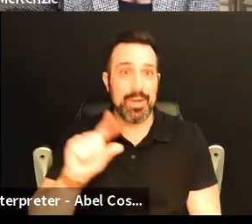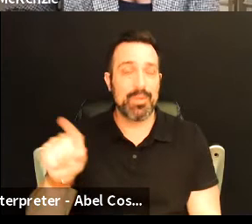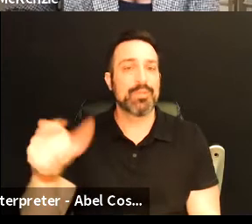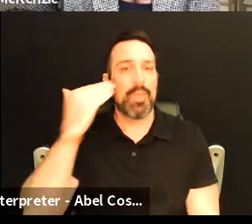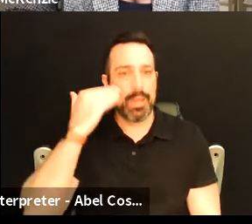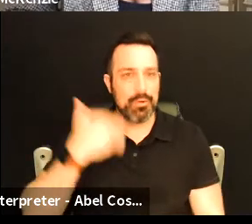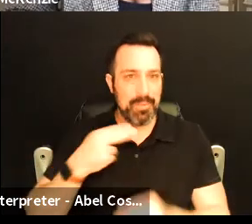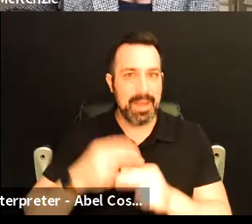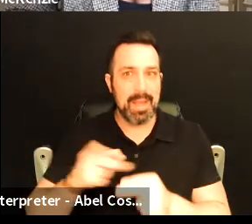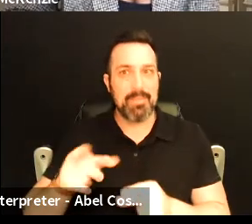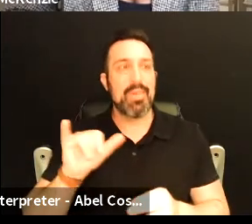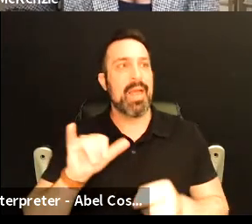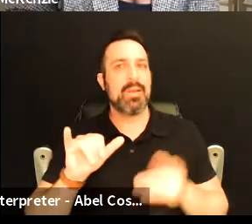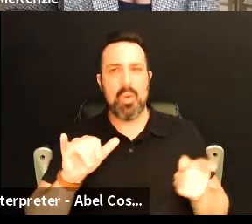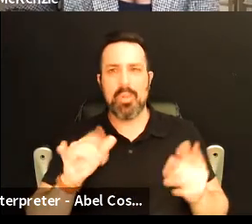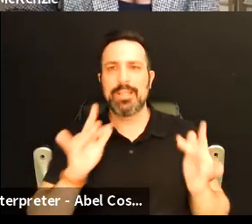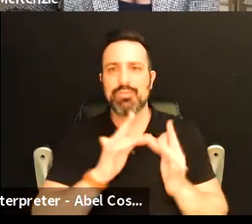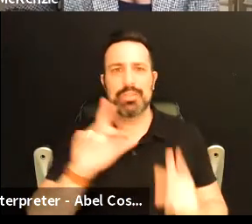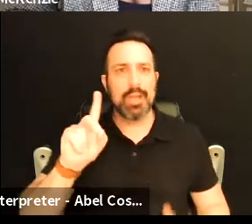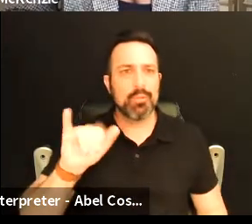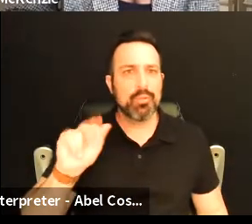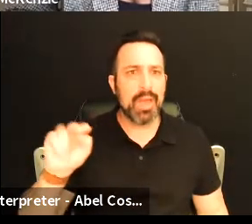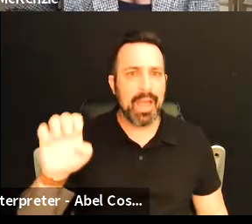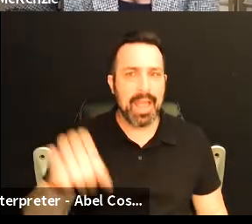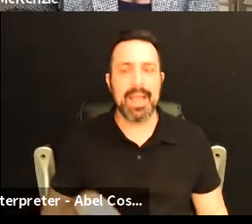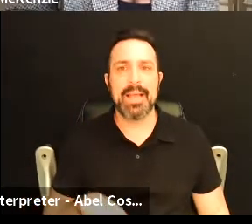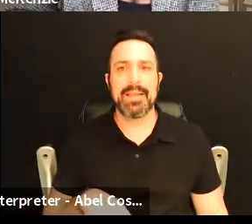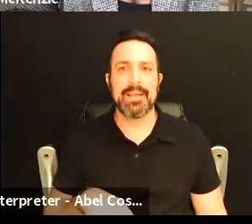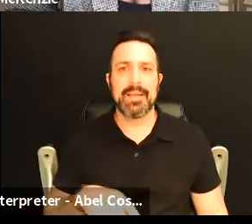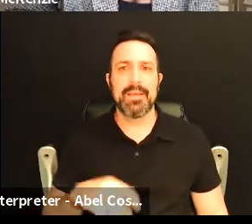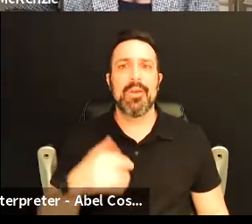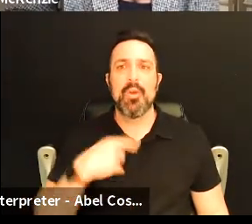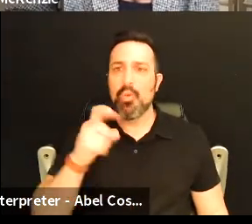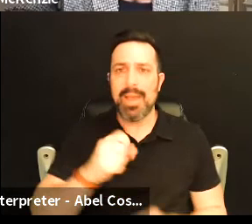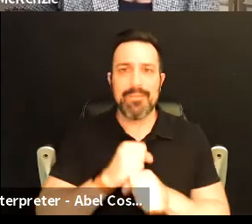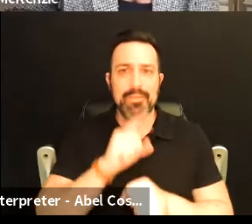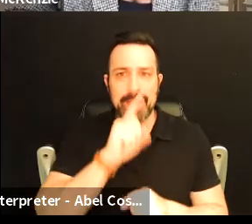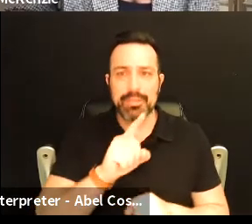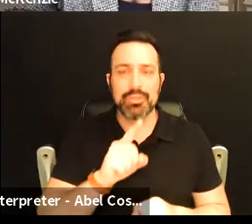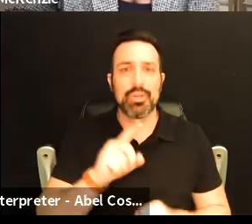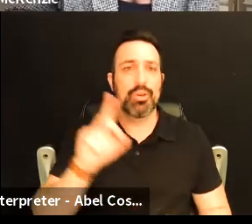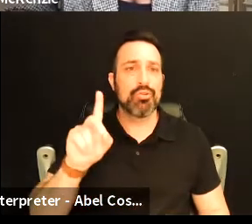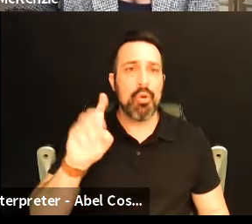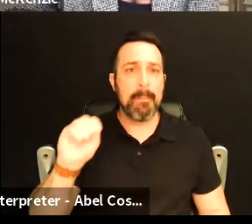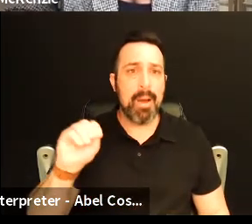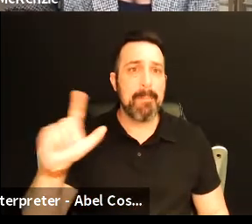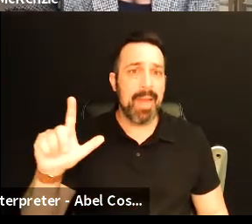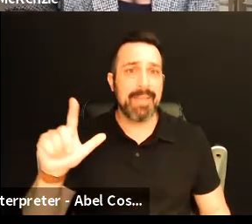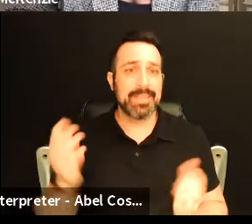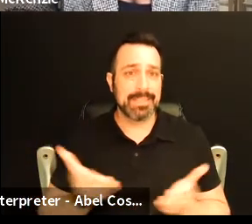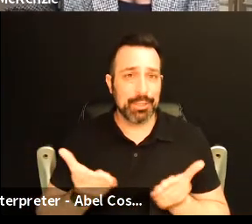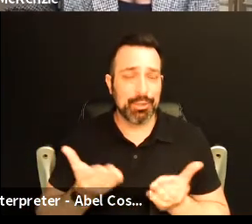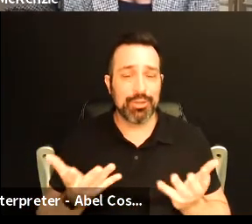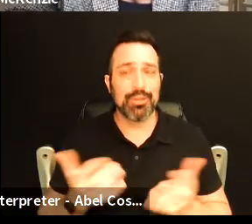name and they were like oh let's reach out to diane um we have to make sure that don't mom life is here um